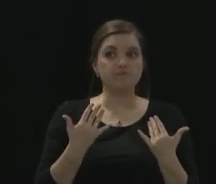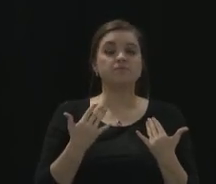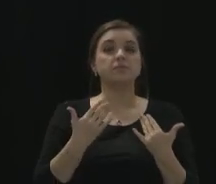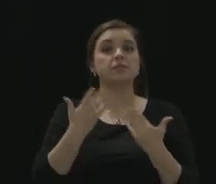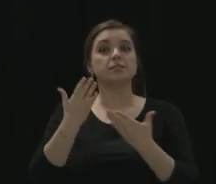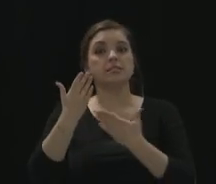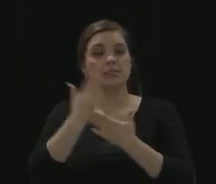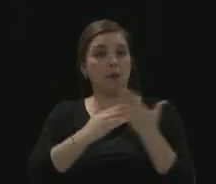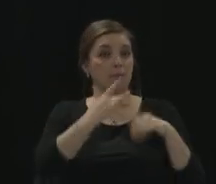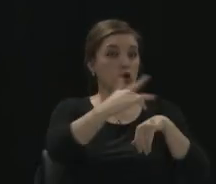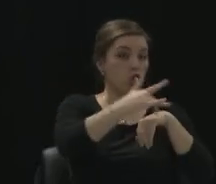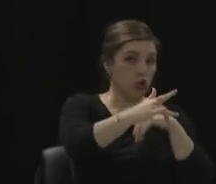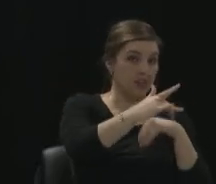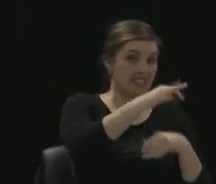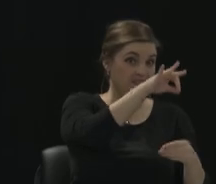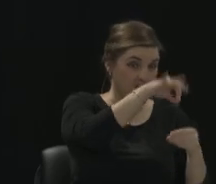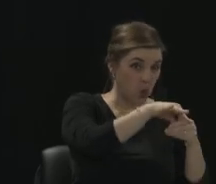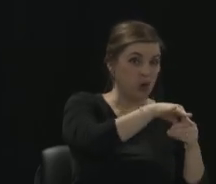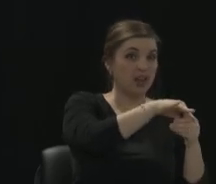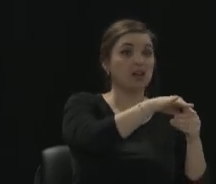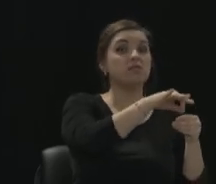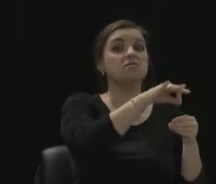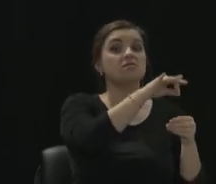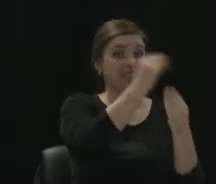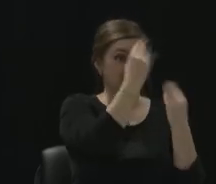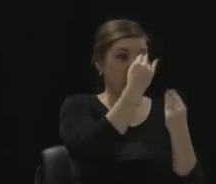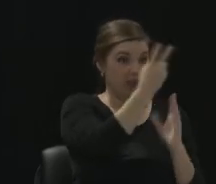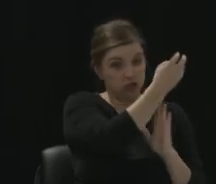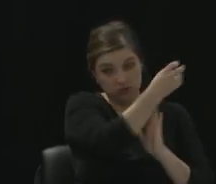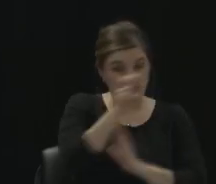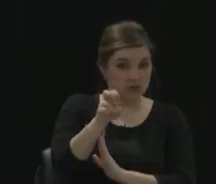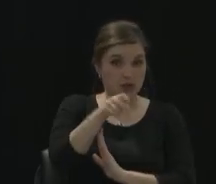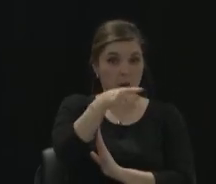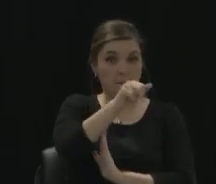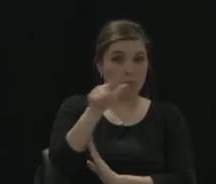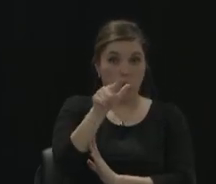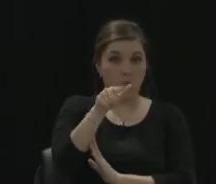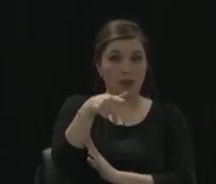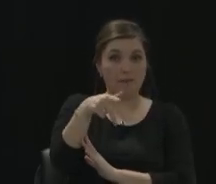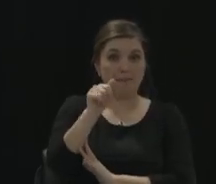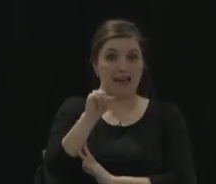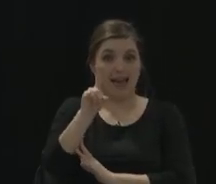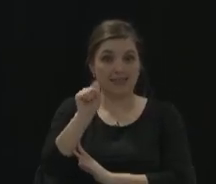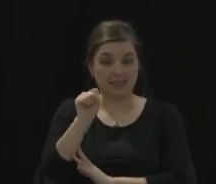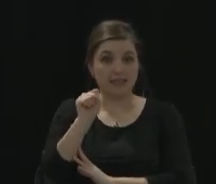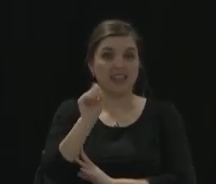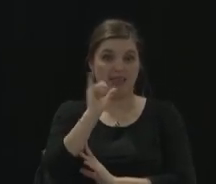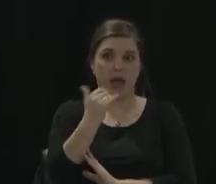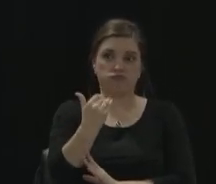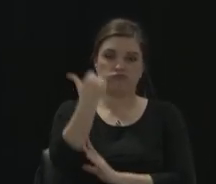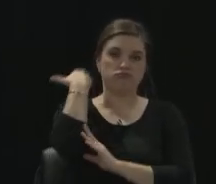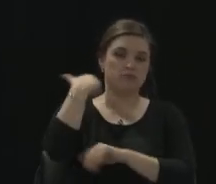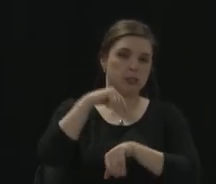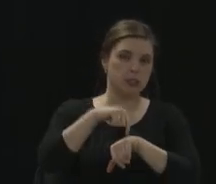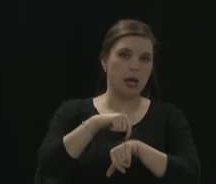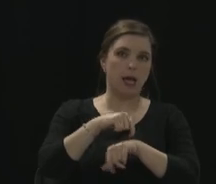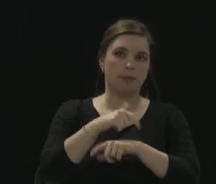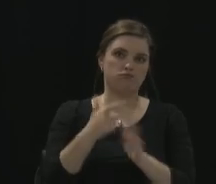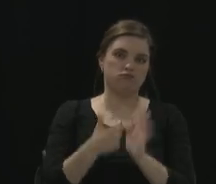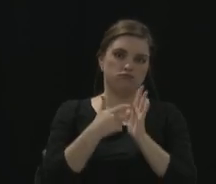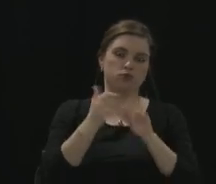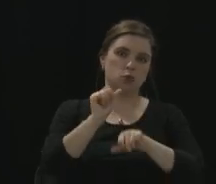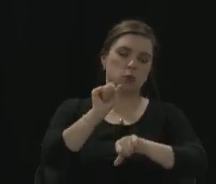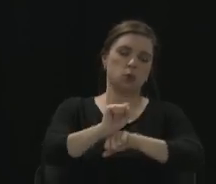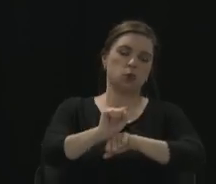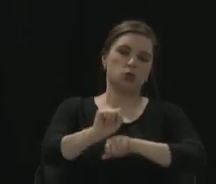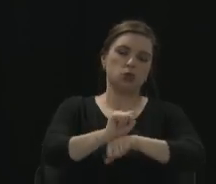to our poll pads. Right. And that takes time, a lot of manpower. And so we were many of the Boards of Elections